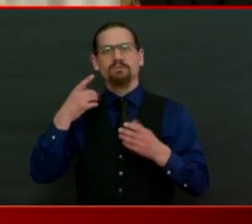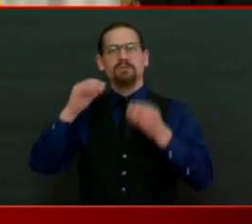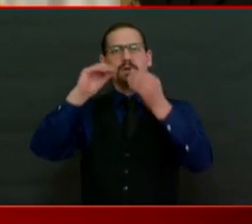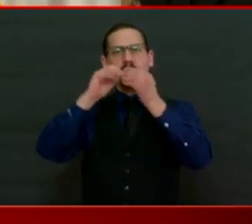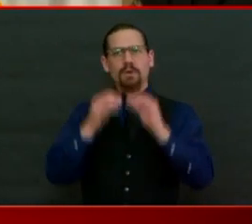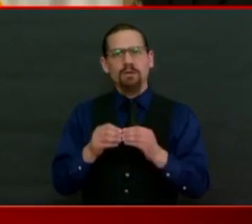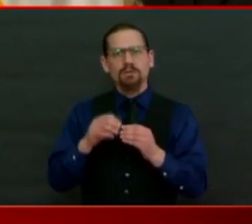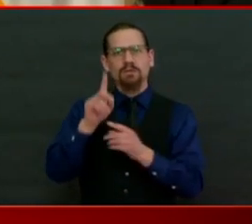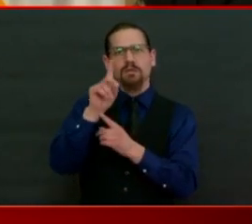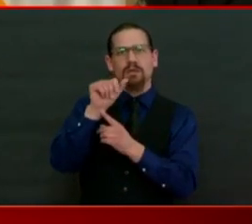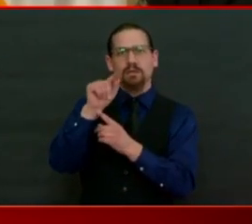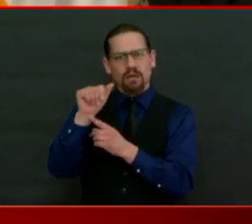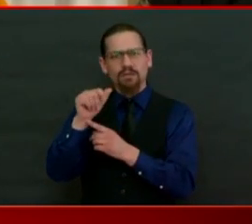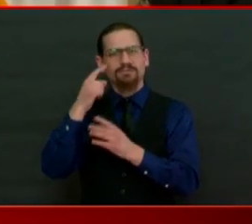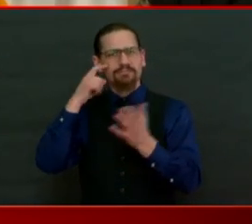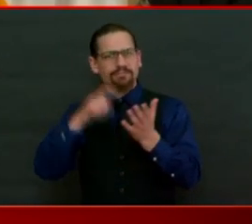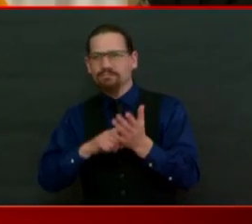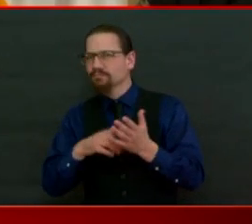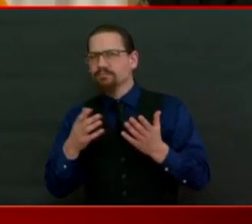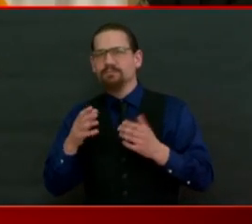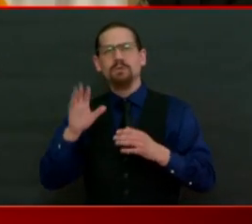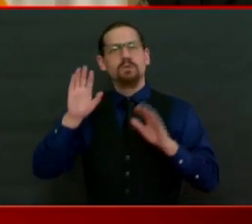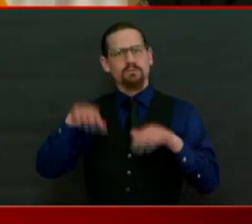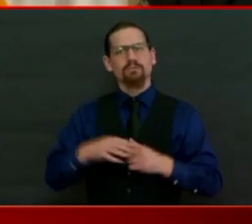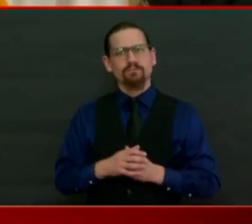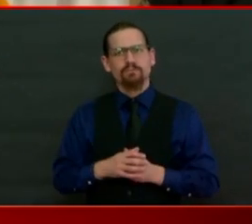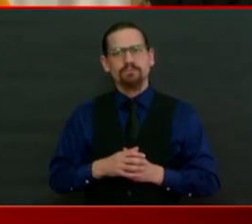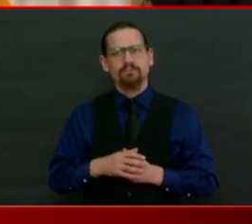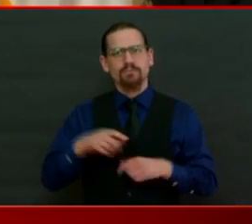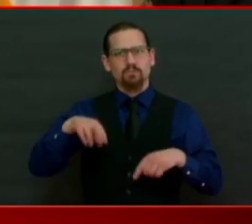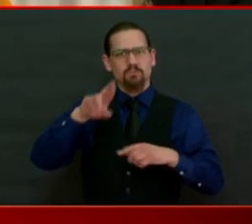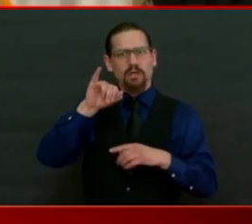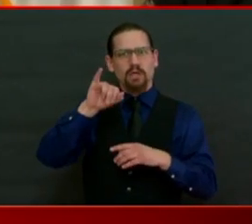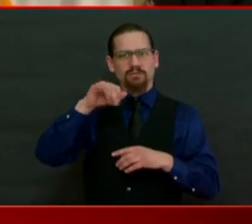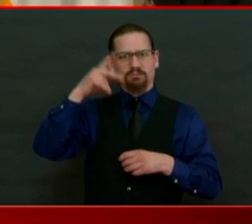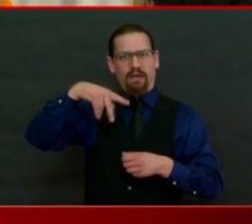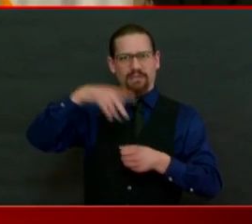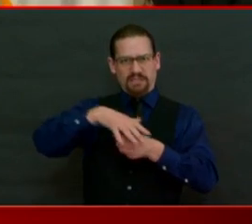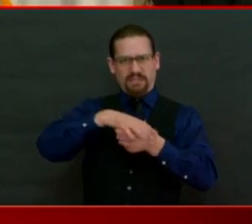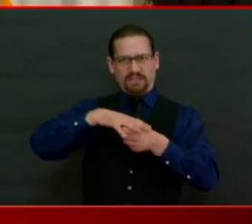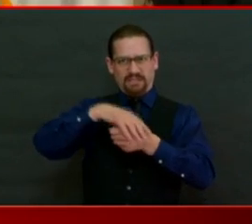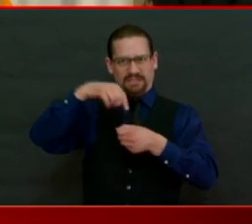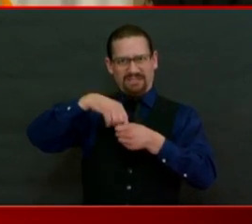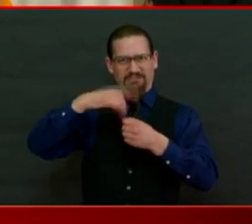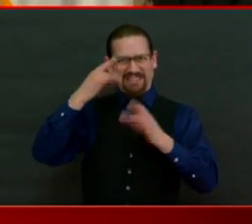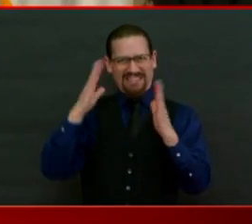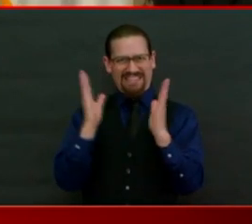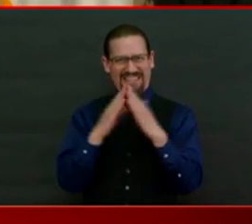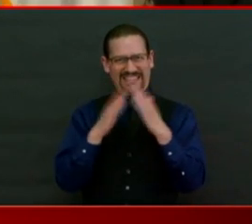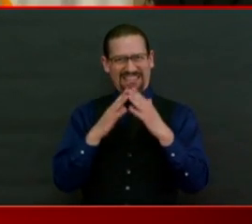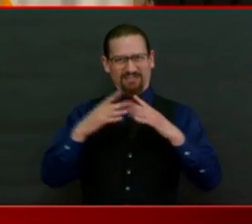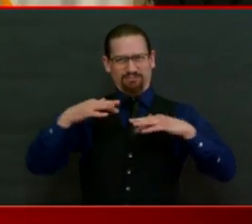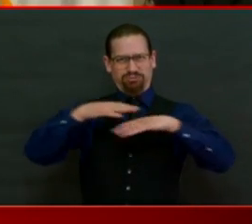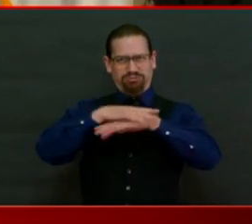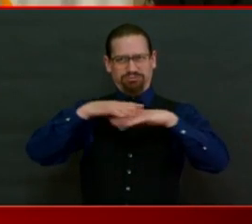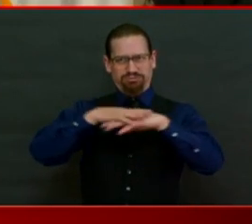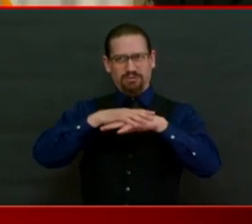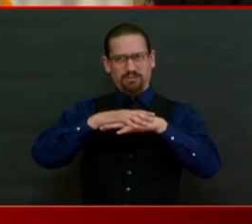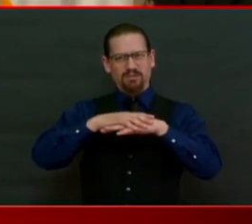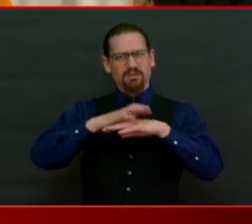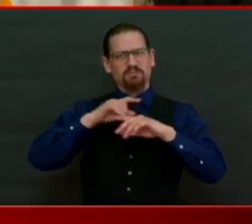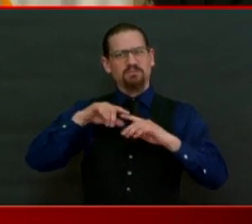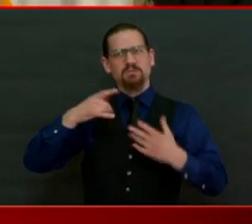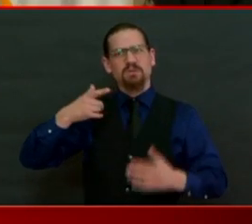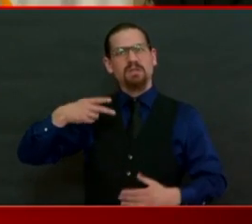population density, is there something going on in that community that would explain what's happening? It's what we are continuing